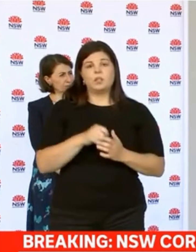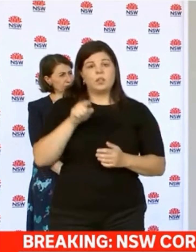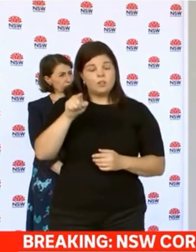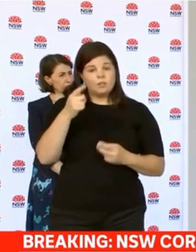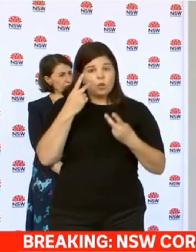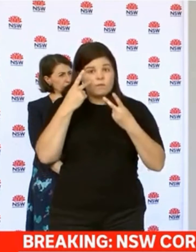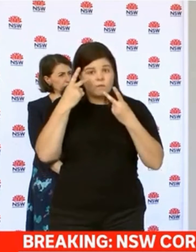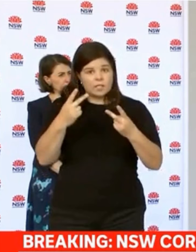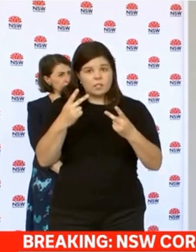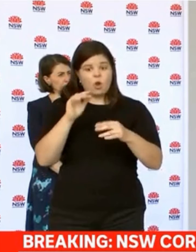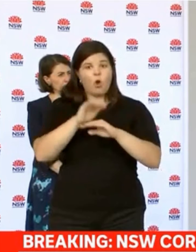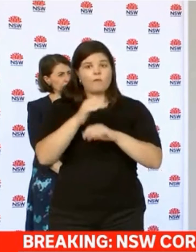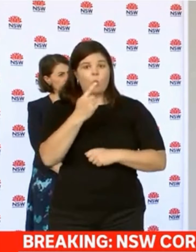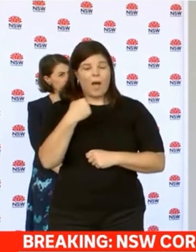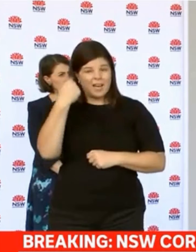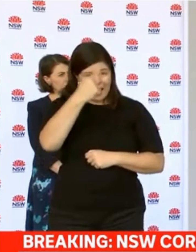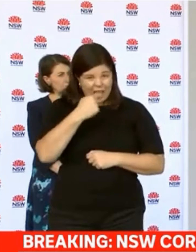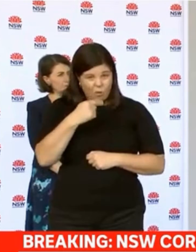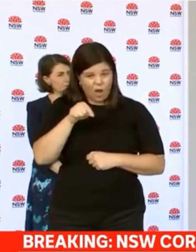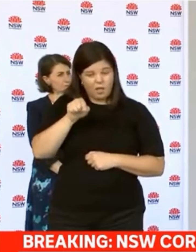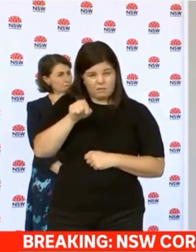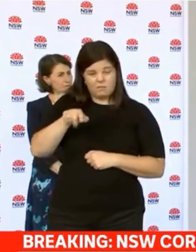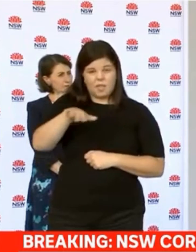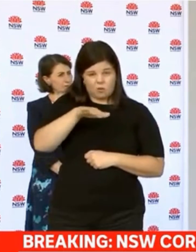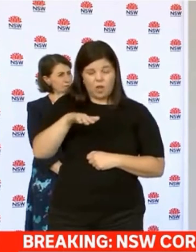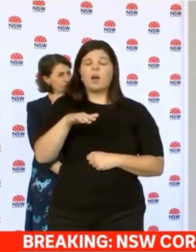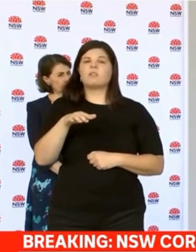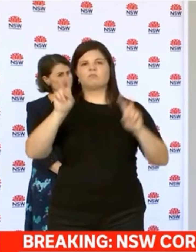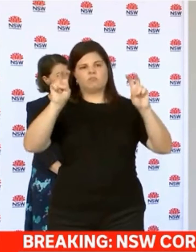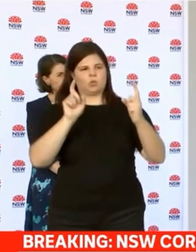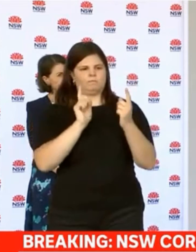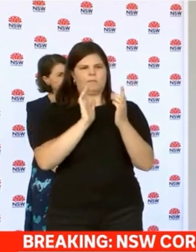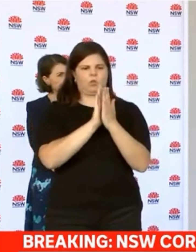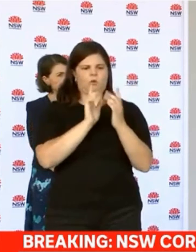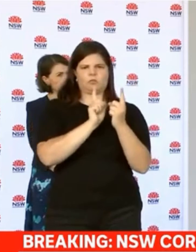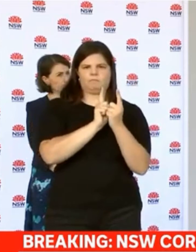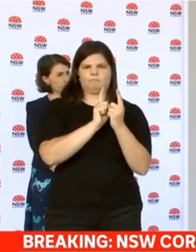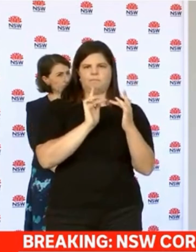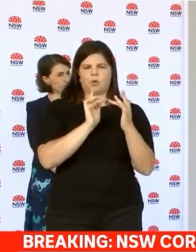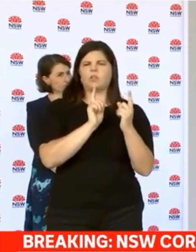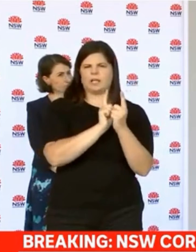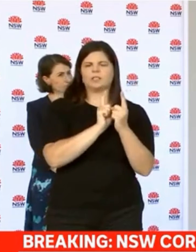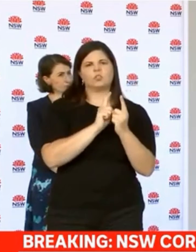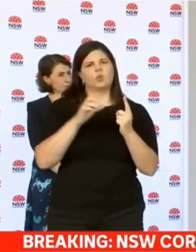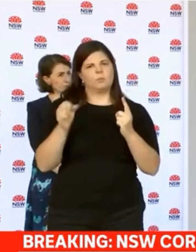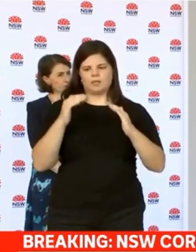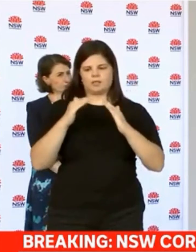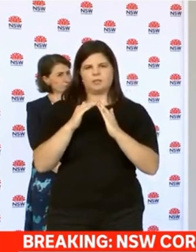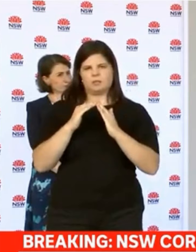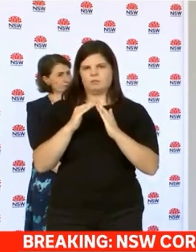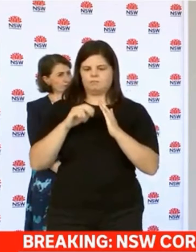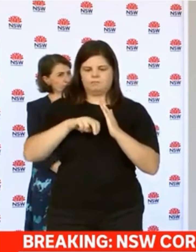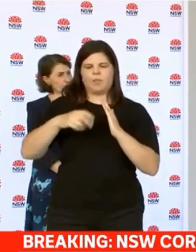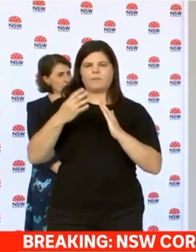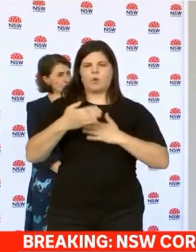attended the following venue for more than an hour during the time period is considered a close contact and must immediately get tested and isolate for